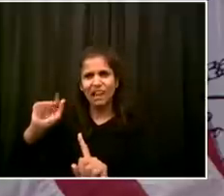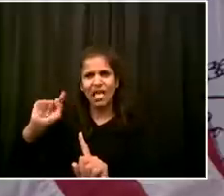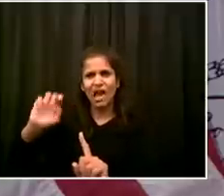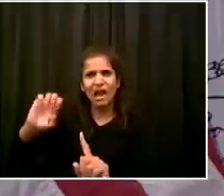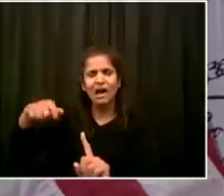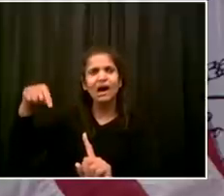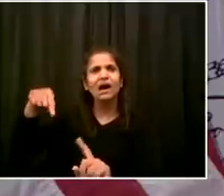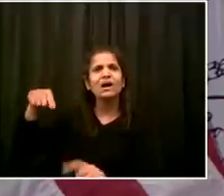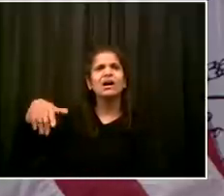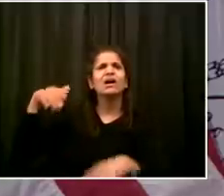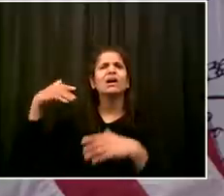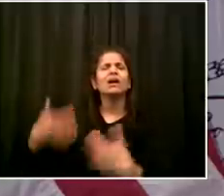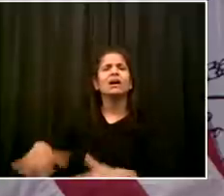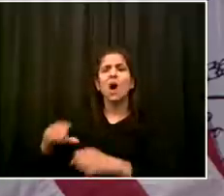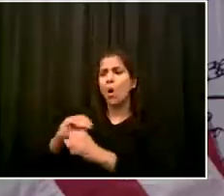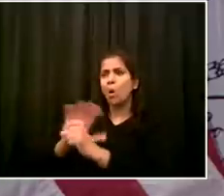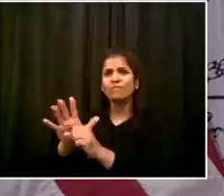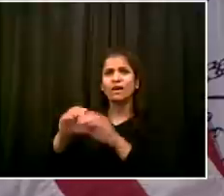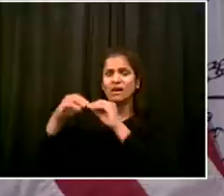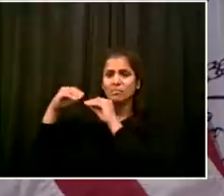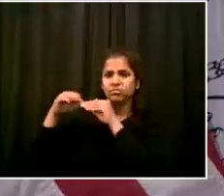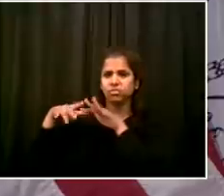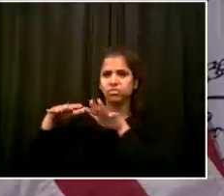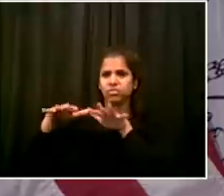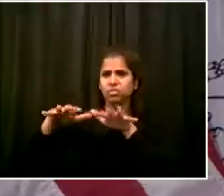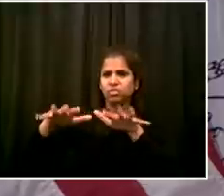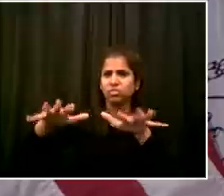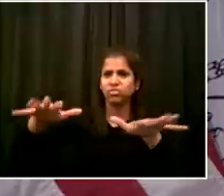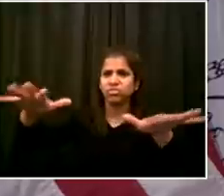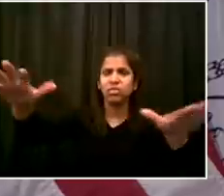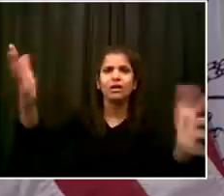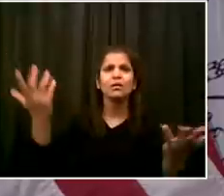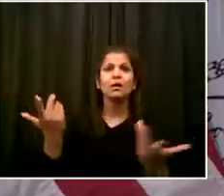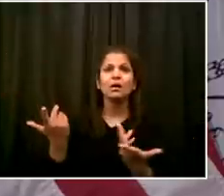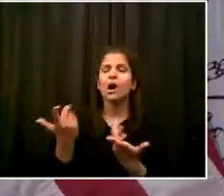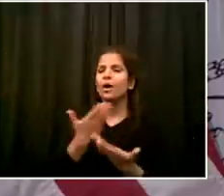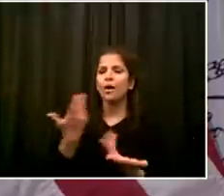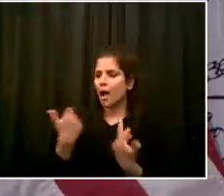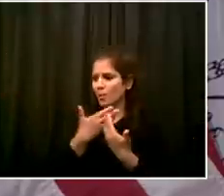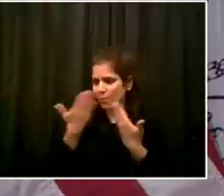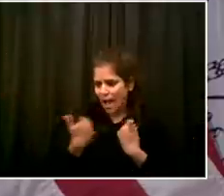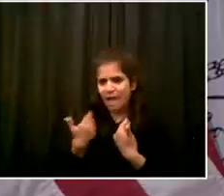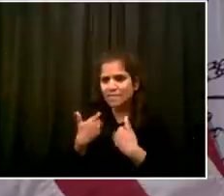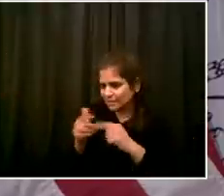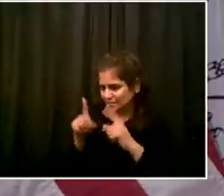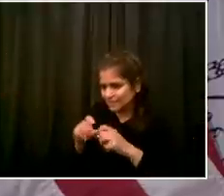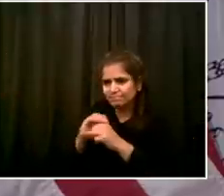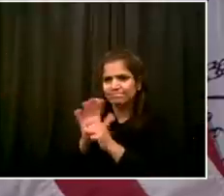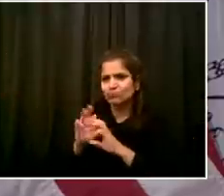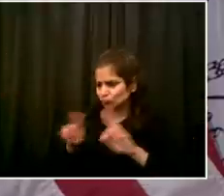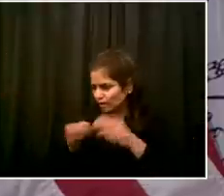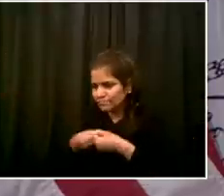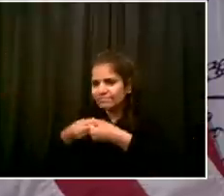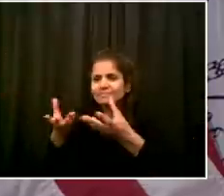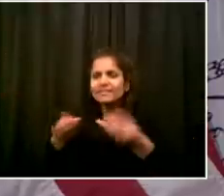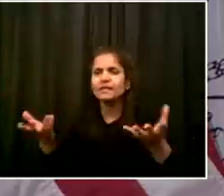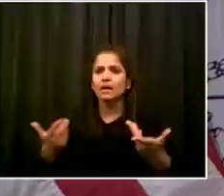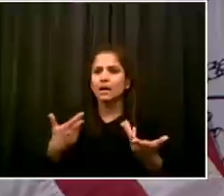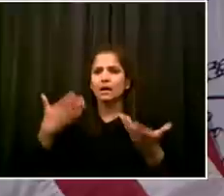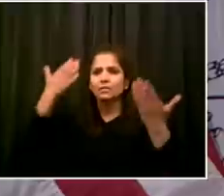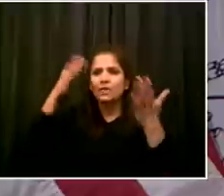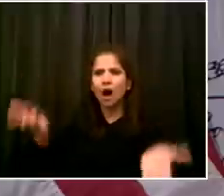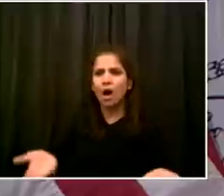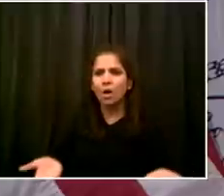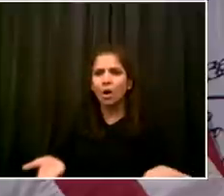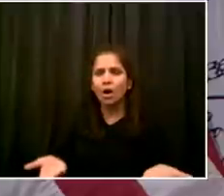first death, it was the next day that I indicated and called for the schools to close. That night, we